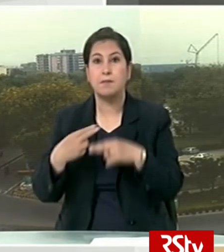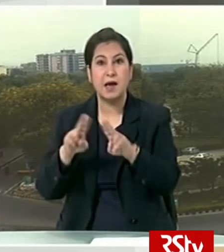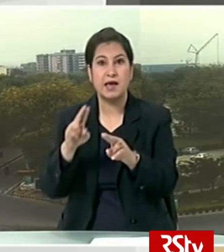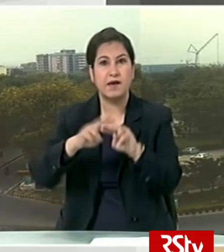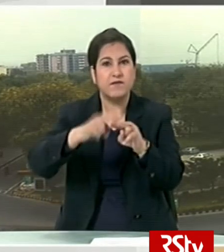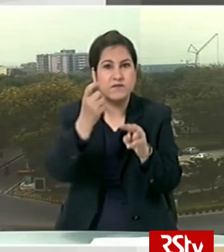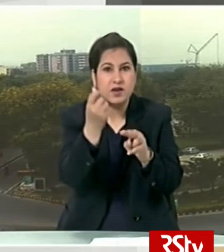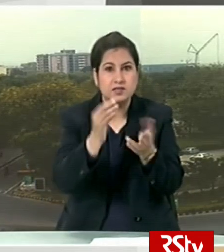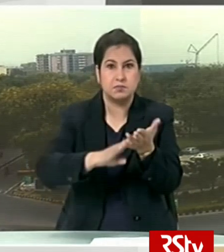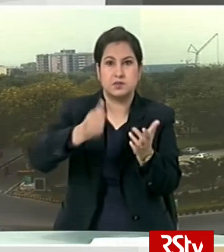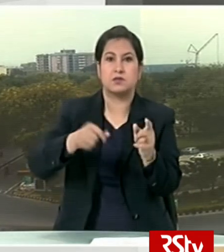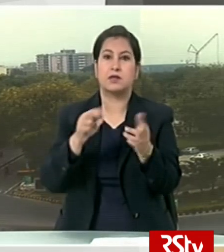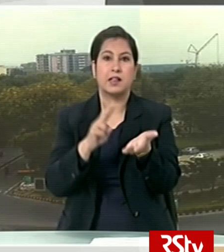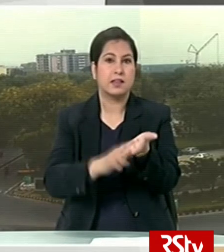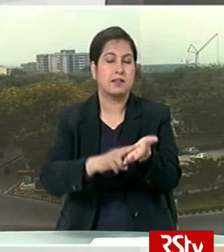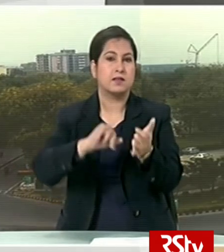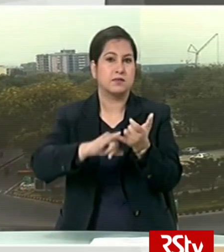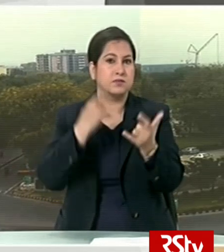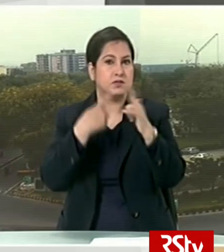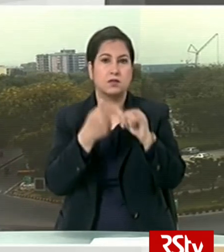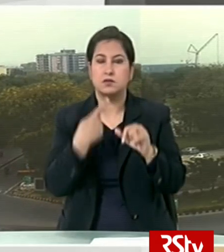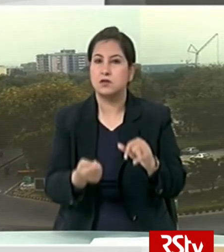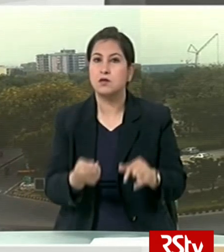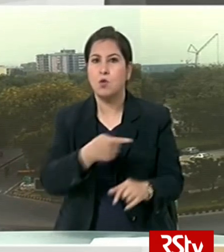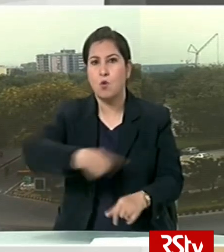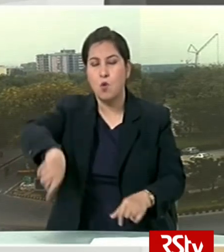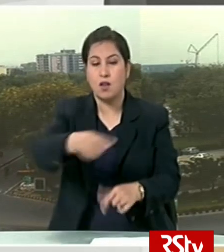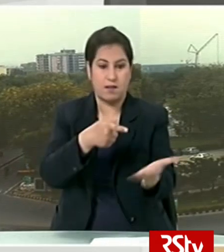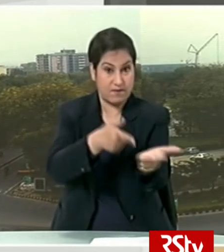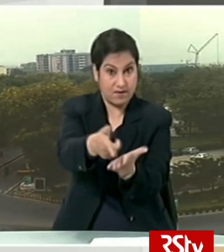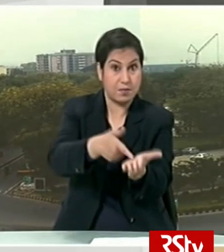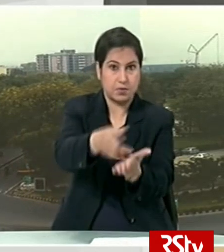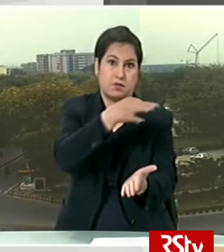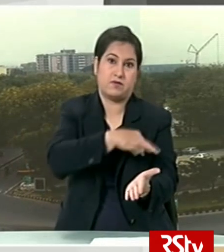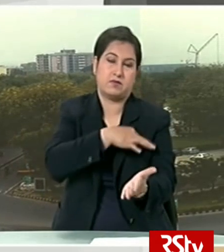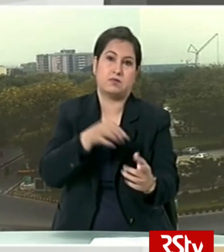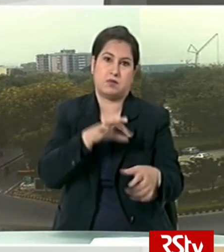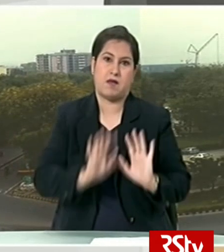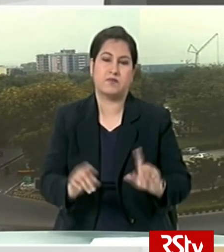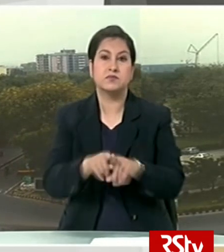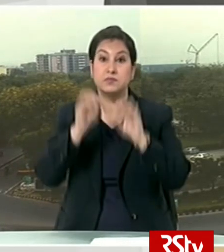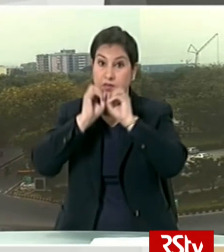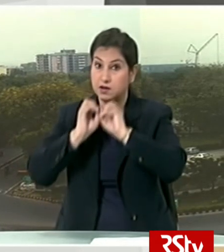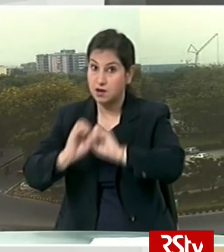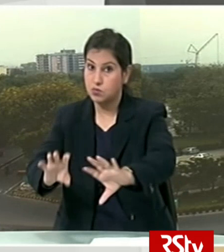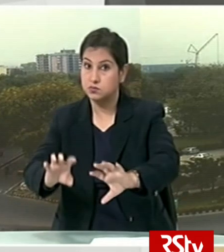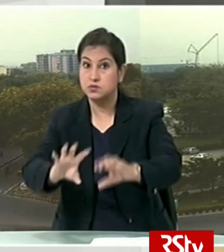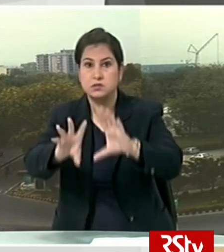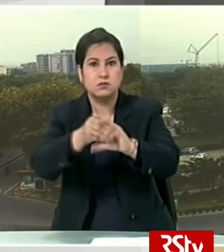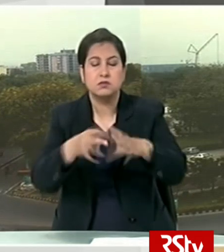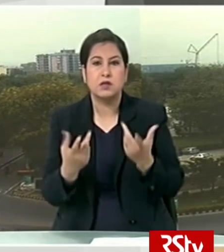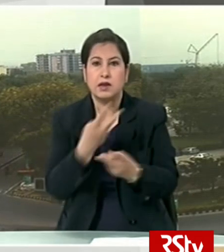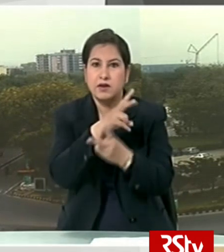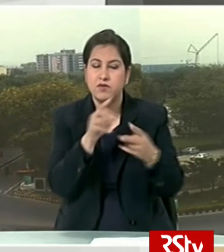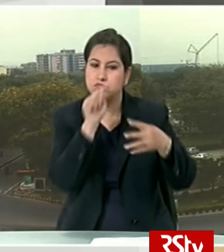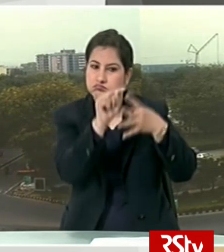Finance Minister N. C. Tharaman will especially benefit farmers and migrant workers the announcements include a series